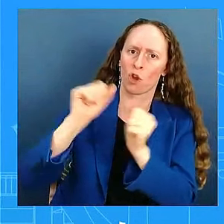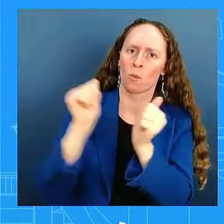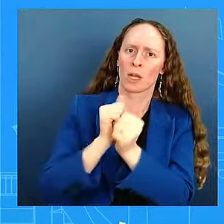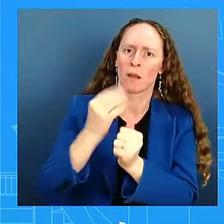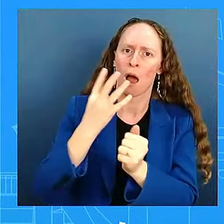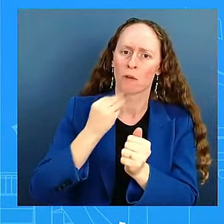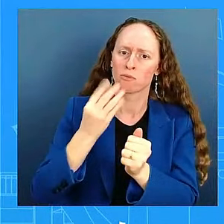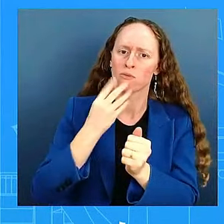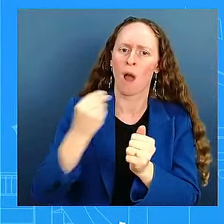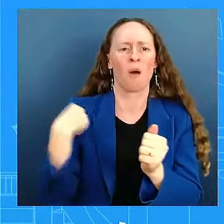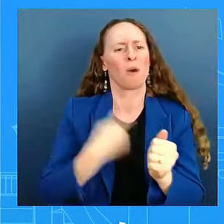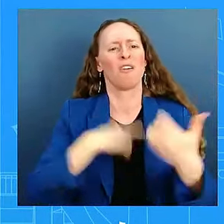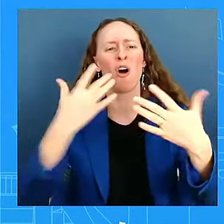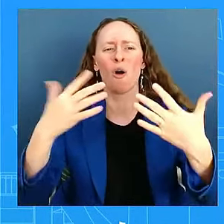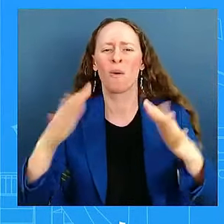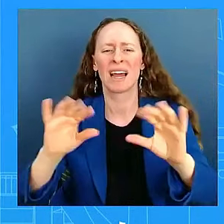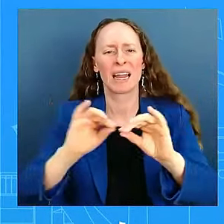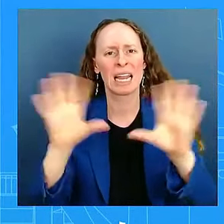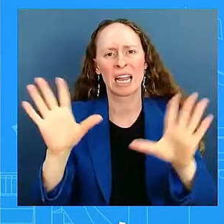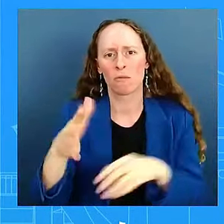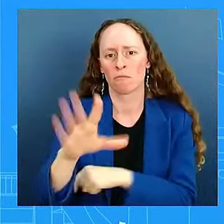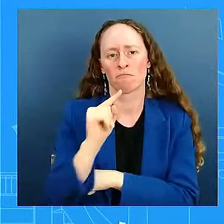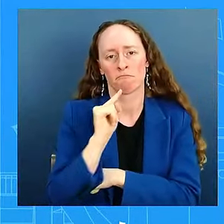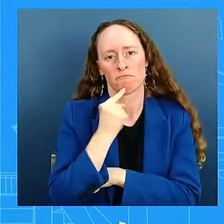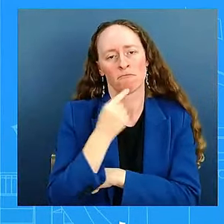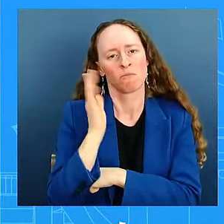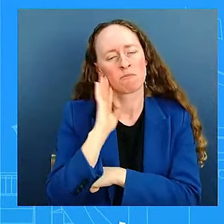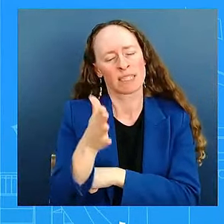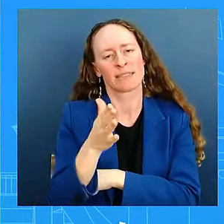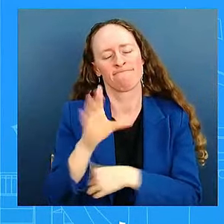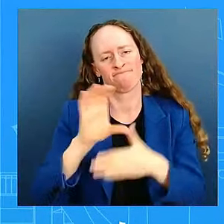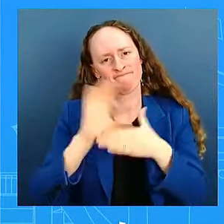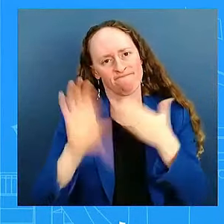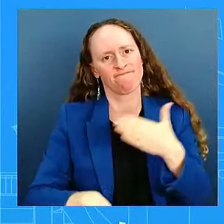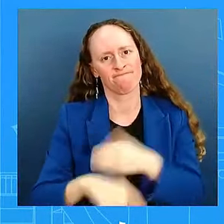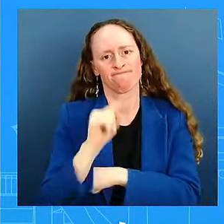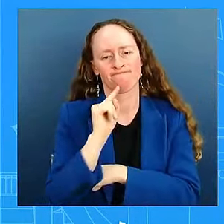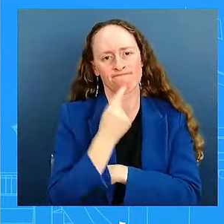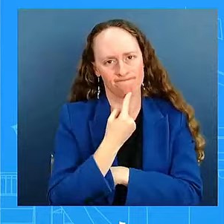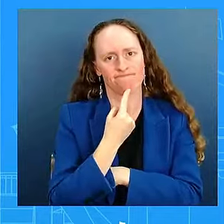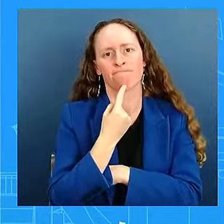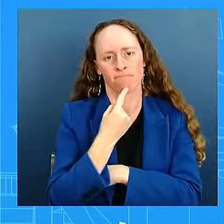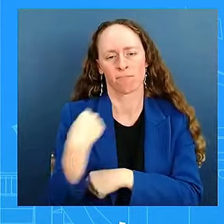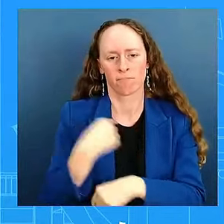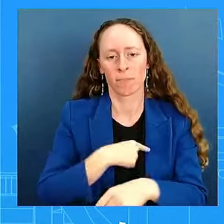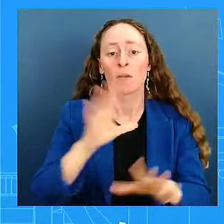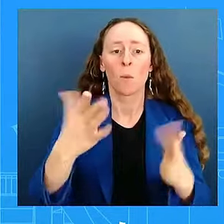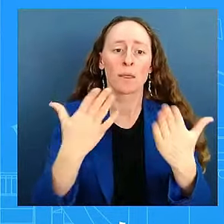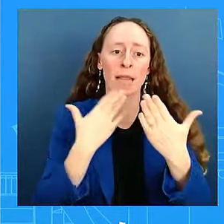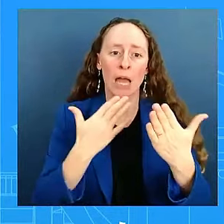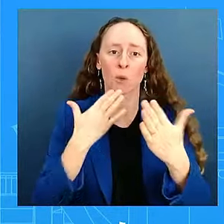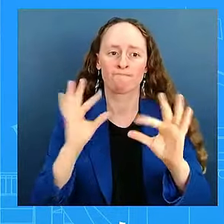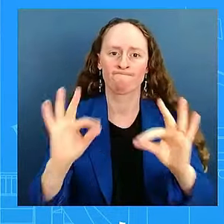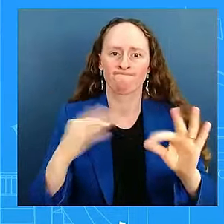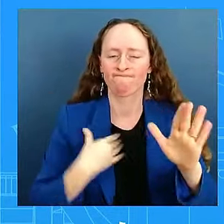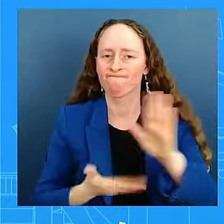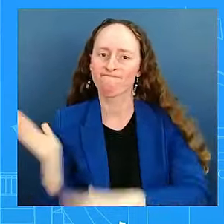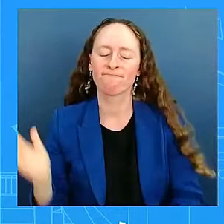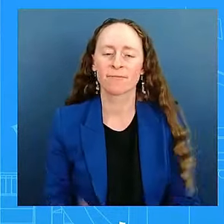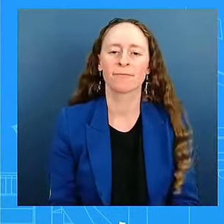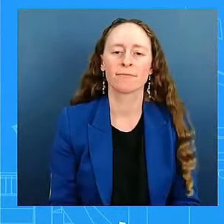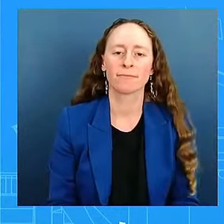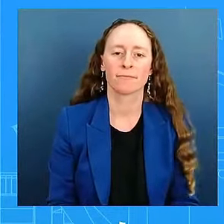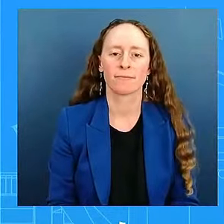consequences for this attack, and we will work with Israel to make that the case. Thank you very much. Thank you, Jake. Thank you, Jake.